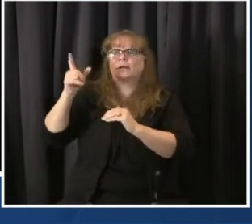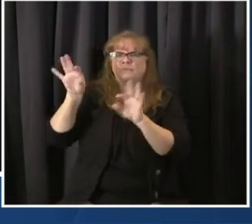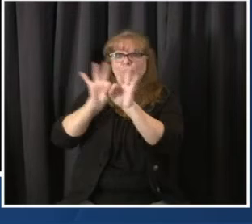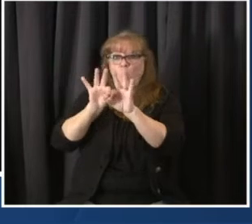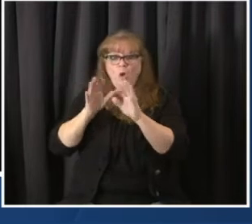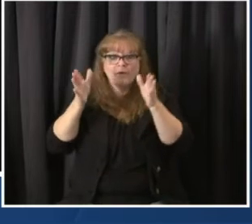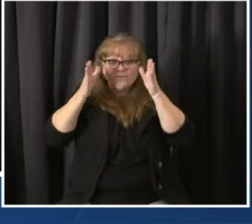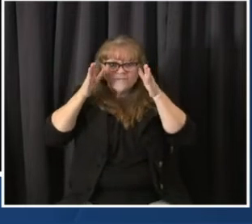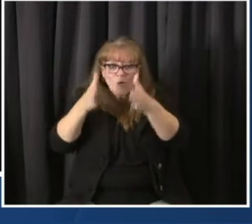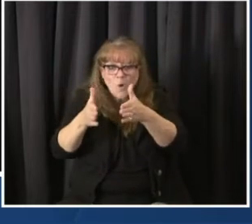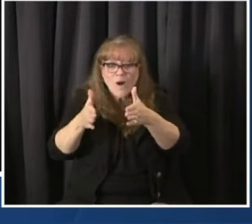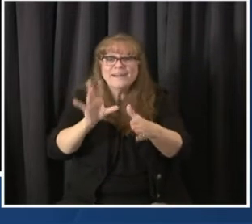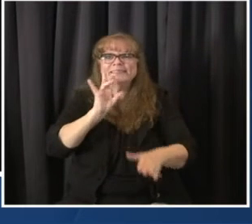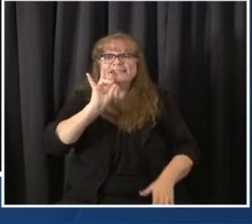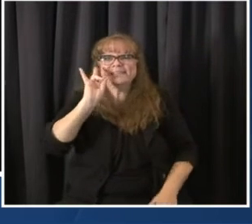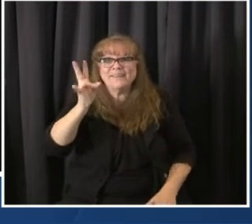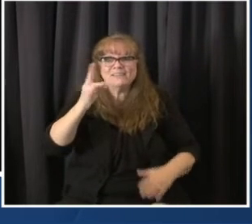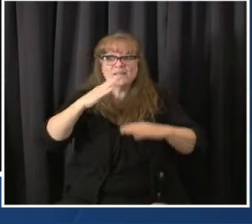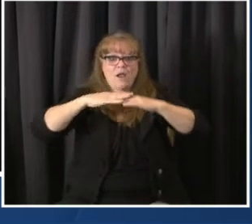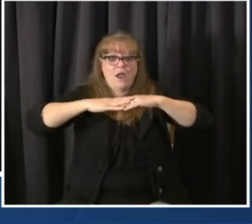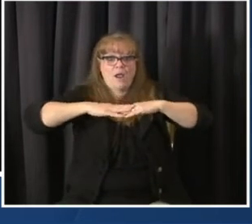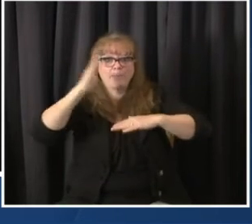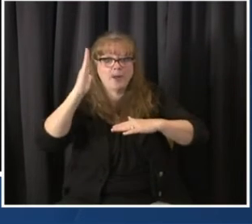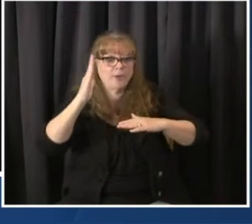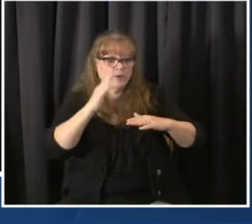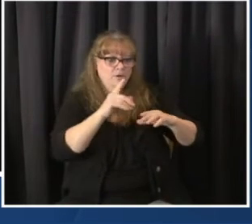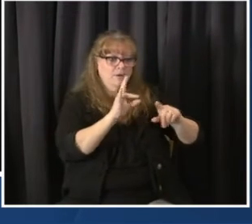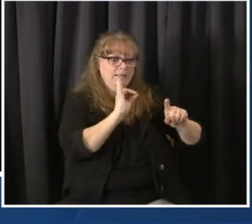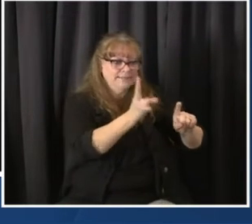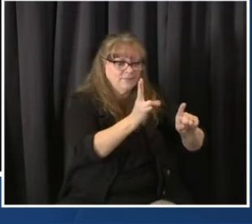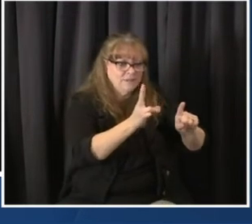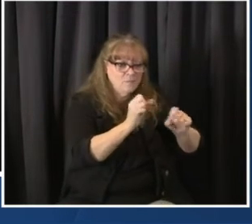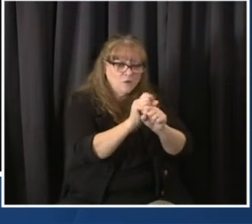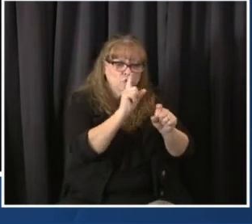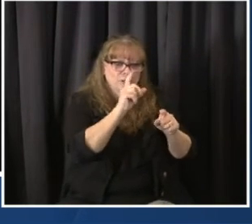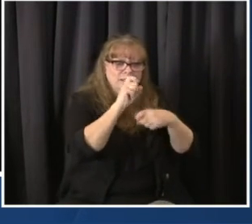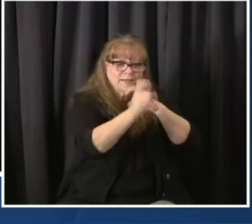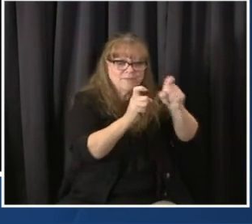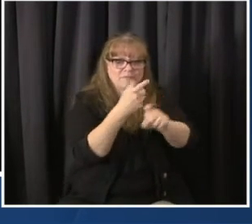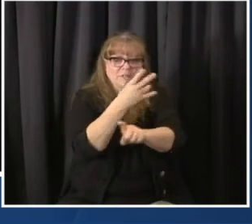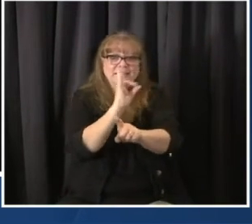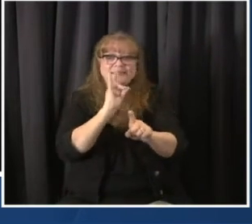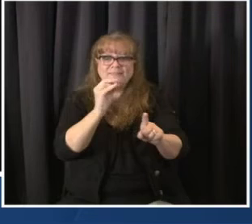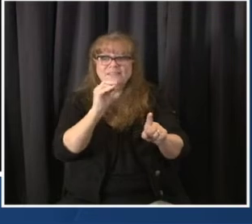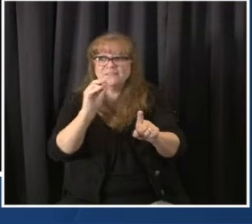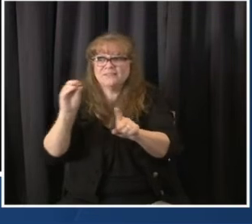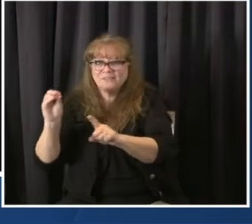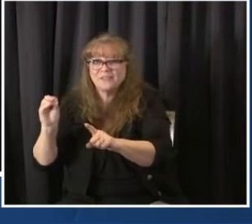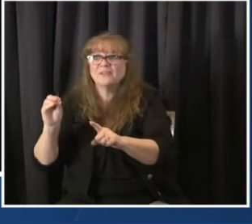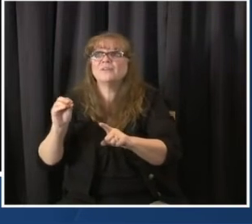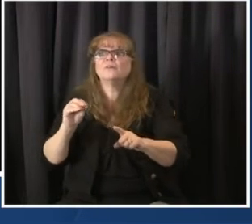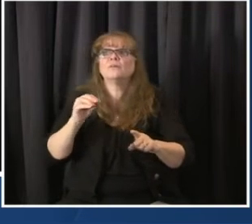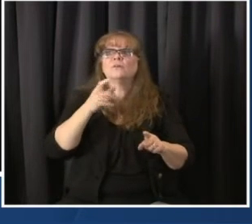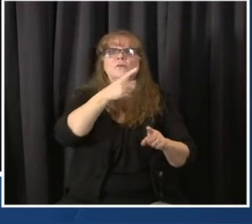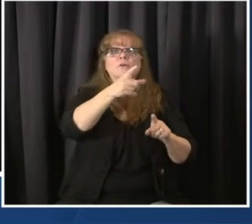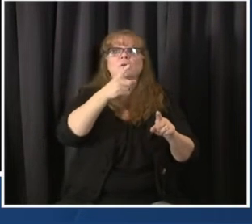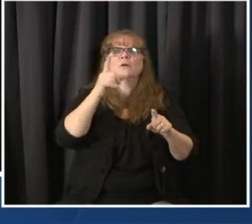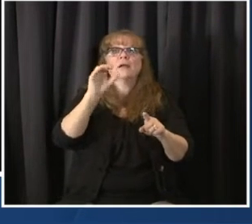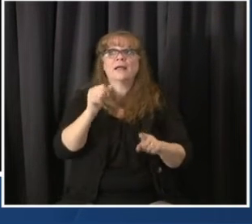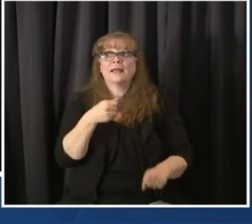stand up clinics that can do 500 a day, a thousand a day. Working with providers to do that now,